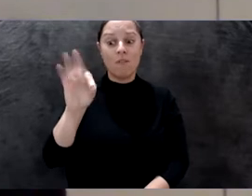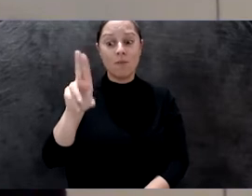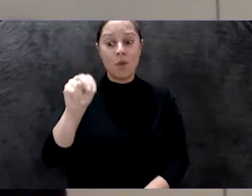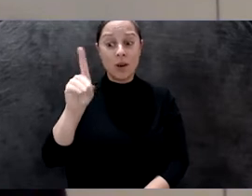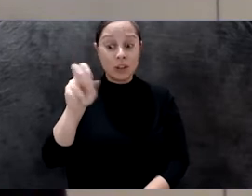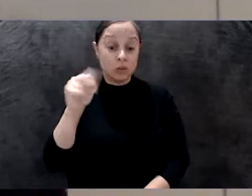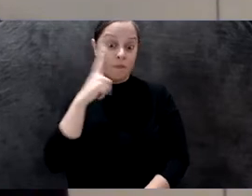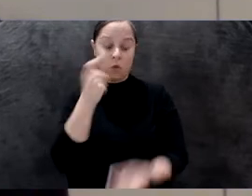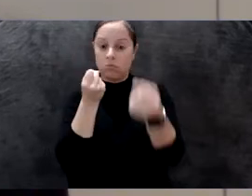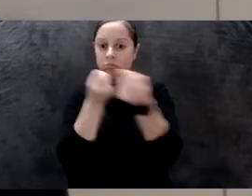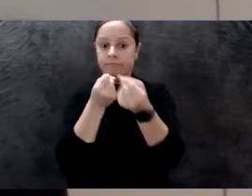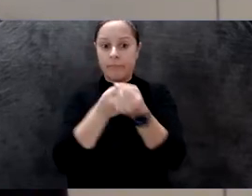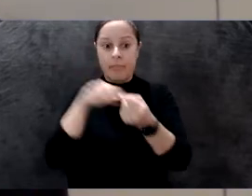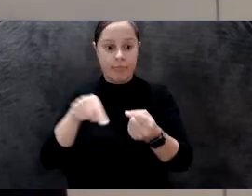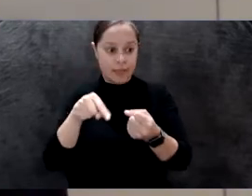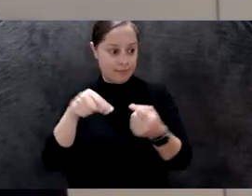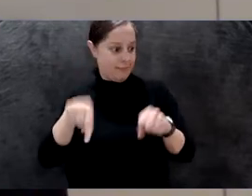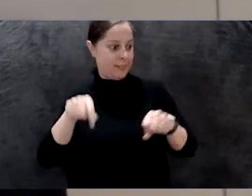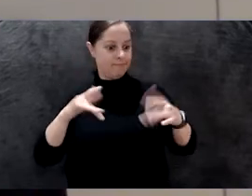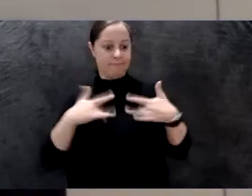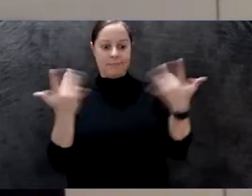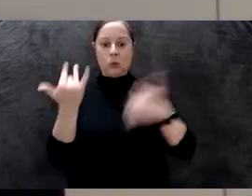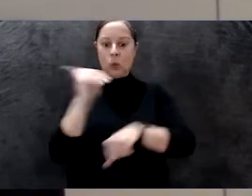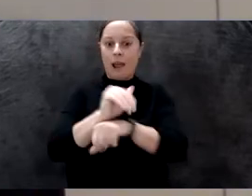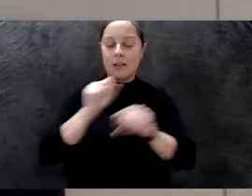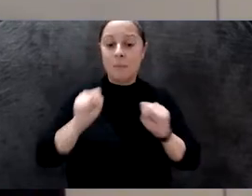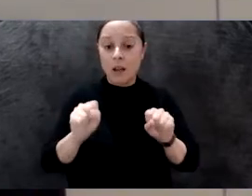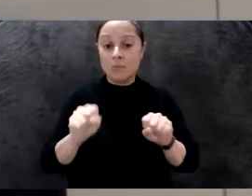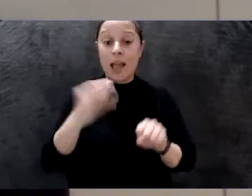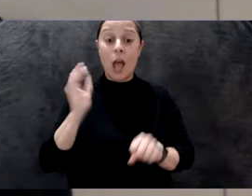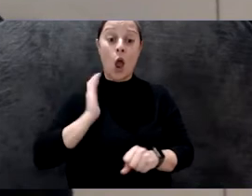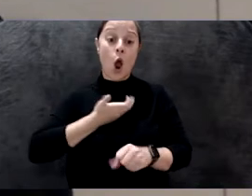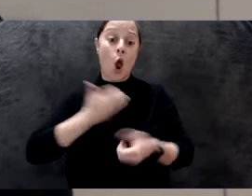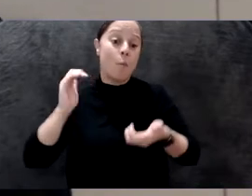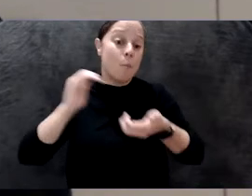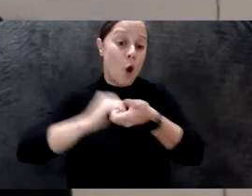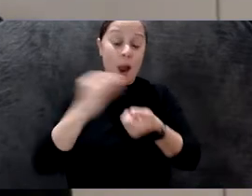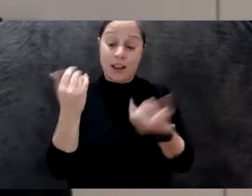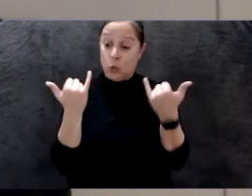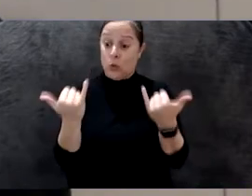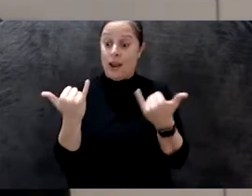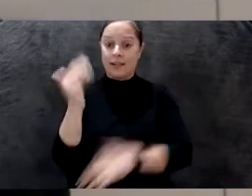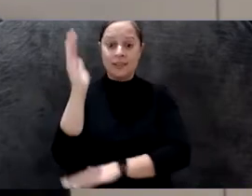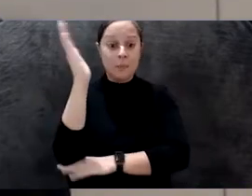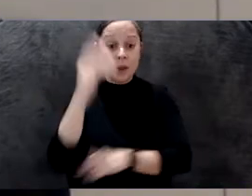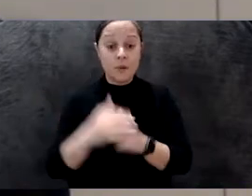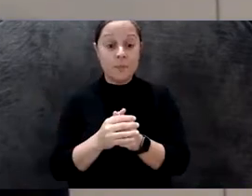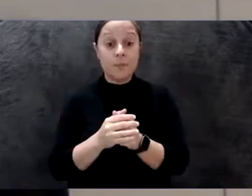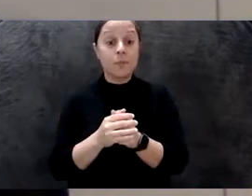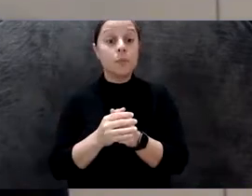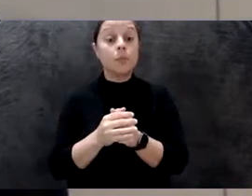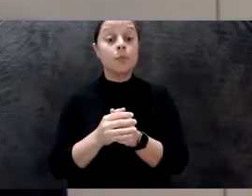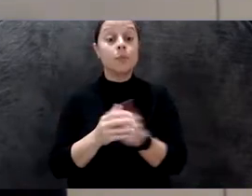this series possible, as well as our partners and today's speakers. Joining Tomás in conversation